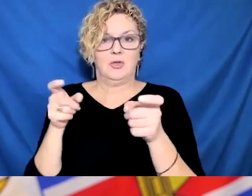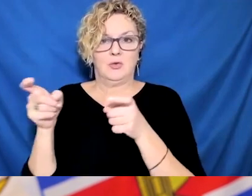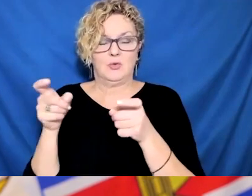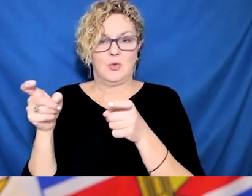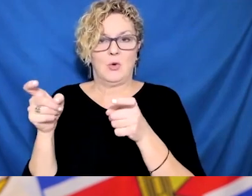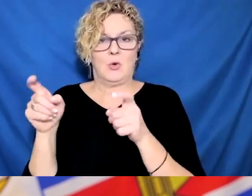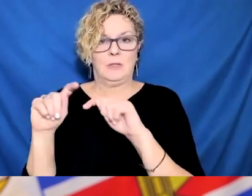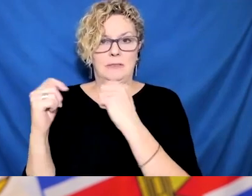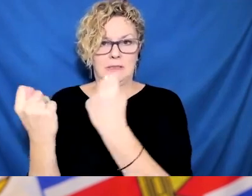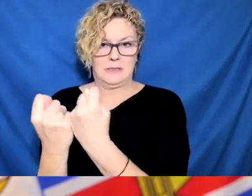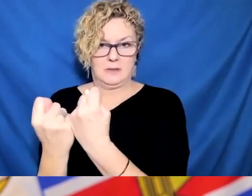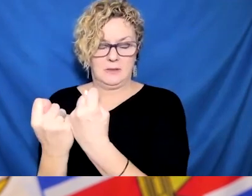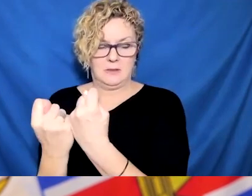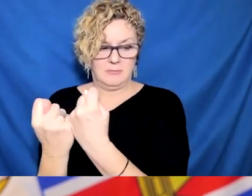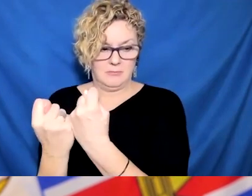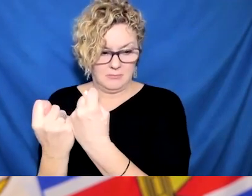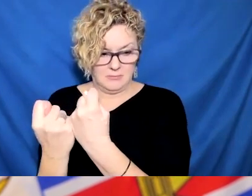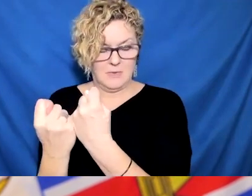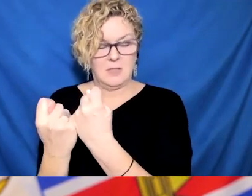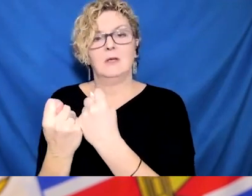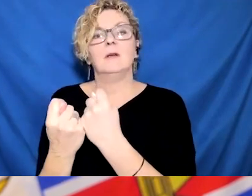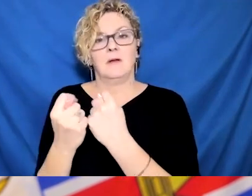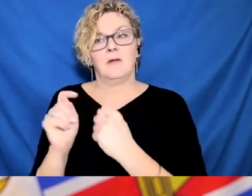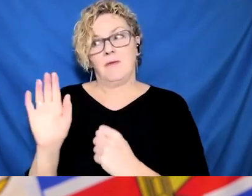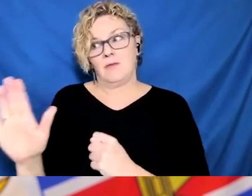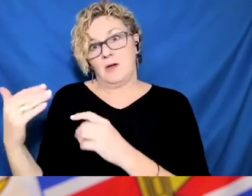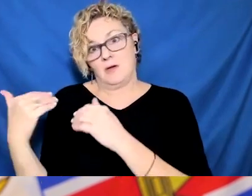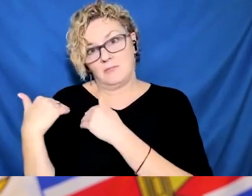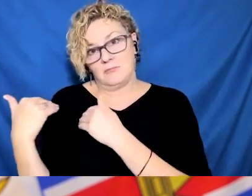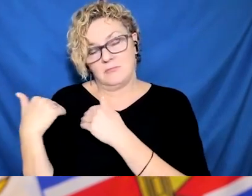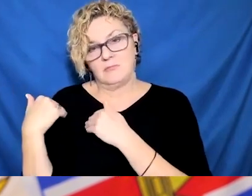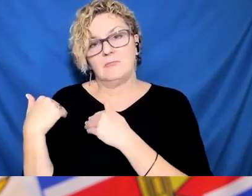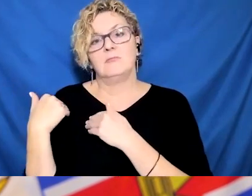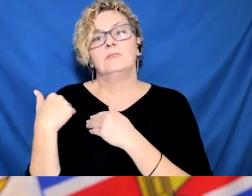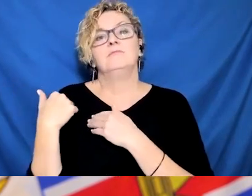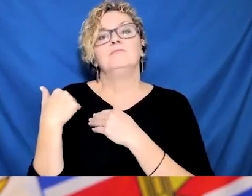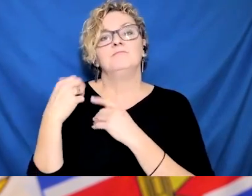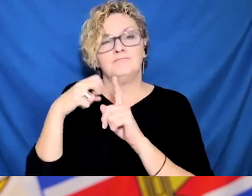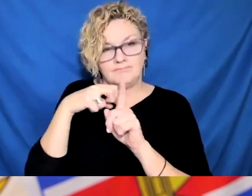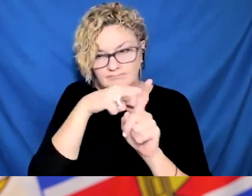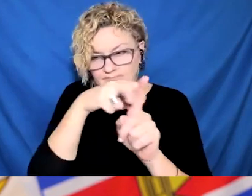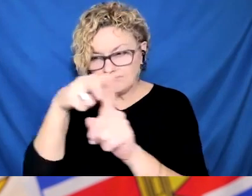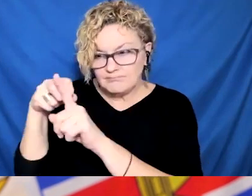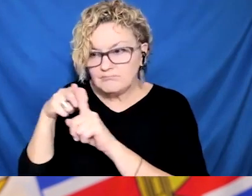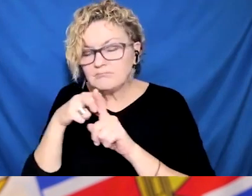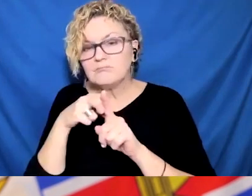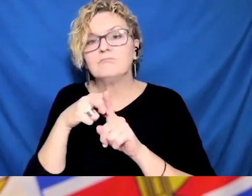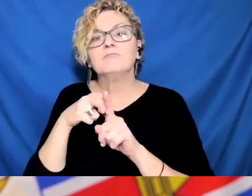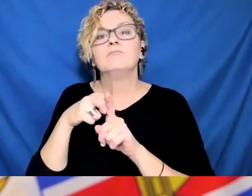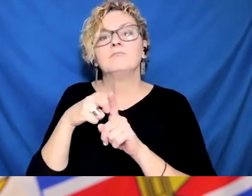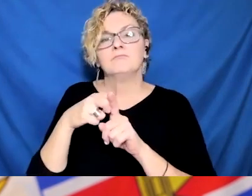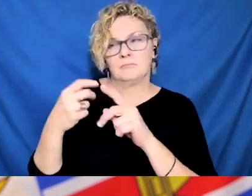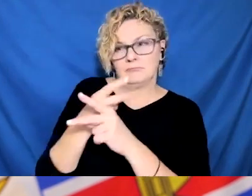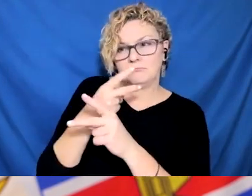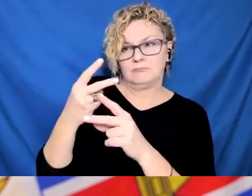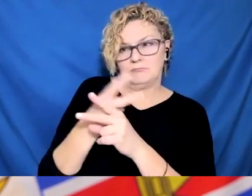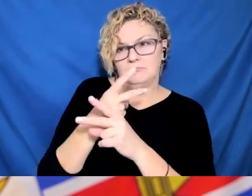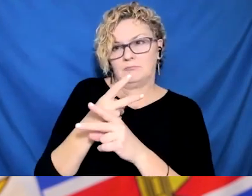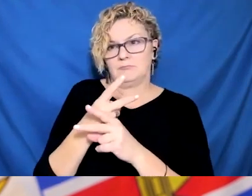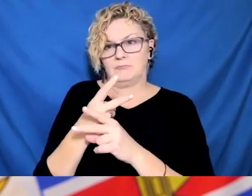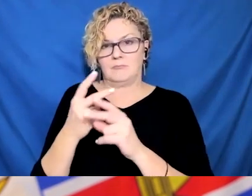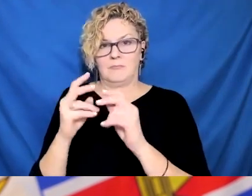and you're over 18, you pretty much cannot get a test if your employer doesn't provide it or if you're not part of some sort of